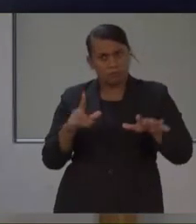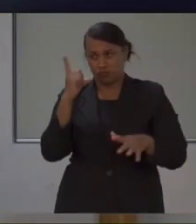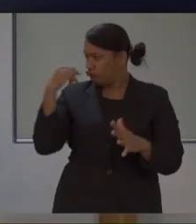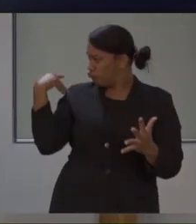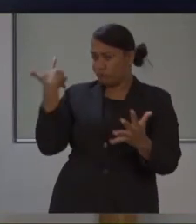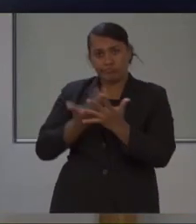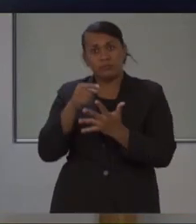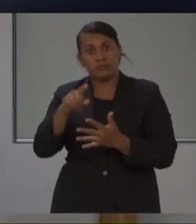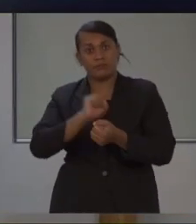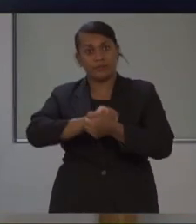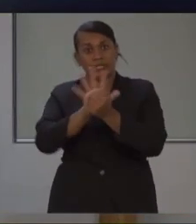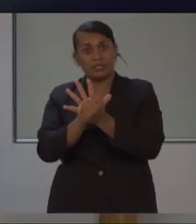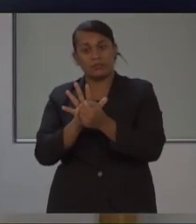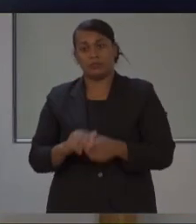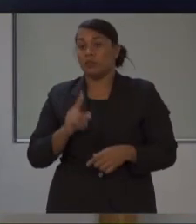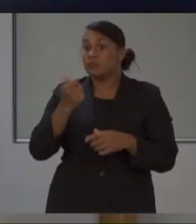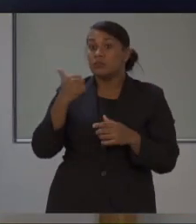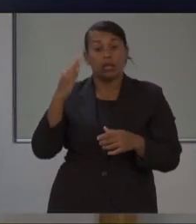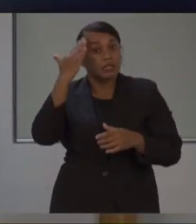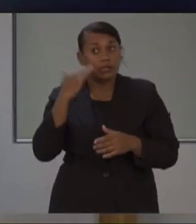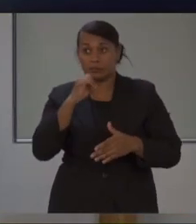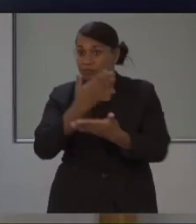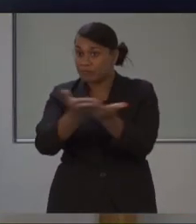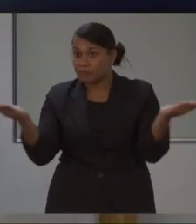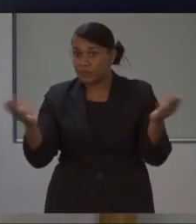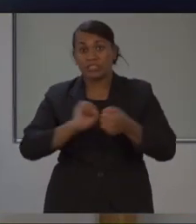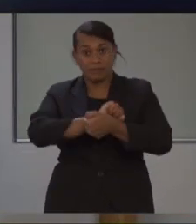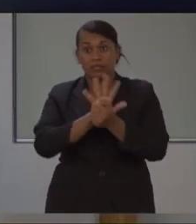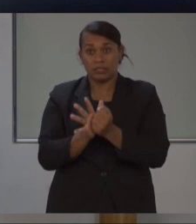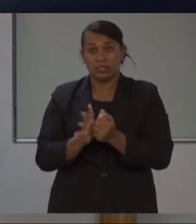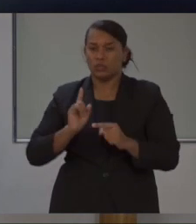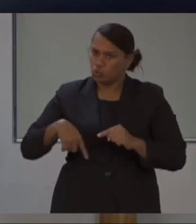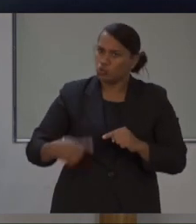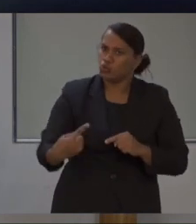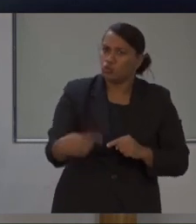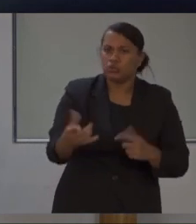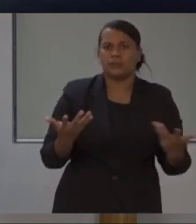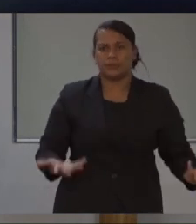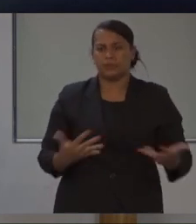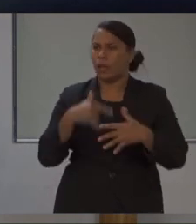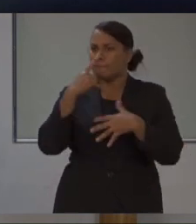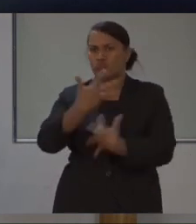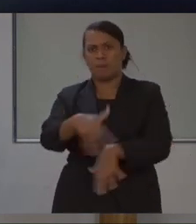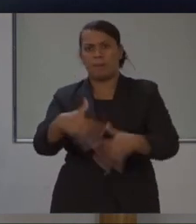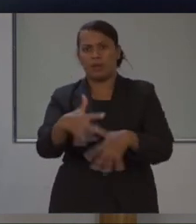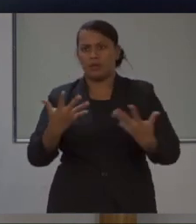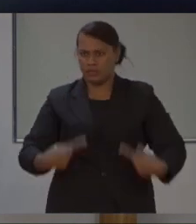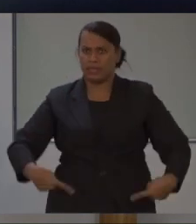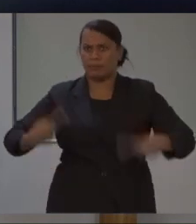This said, ladies and gentlemen, coronavirus is still public enemy number one. And I'm sure